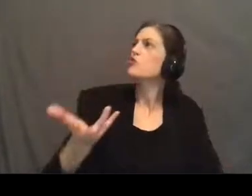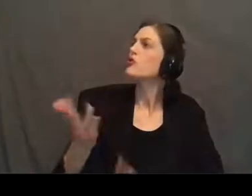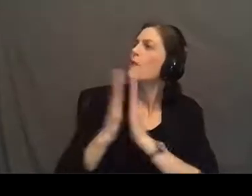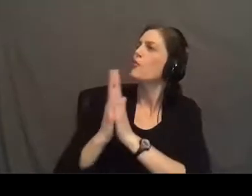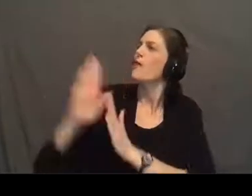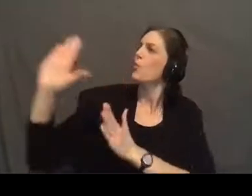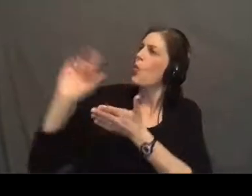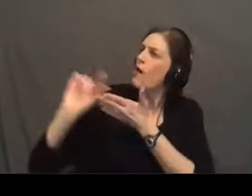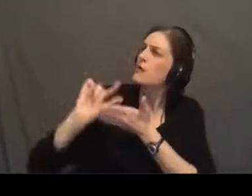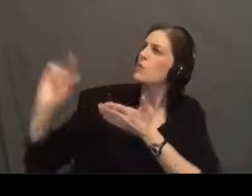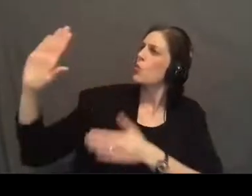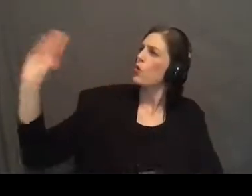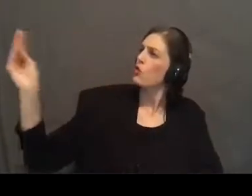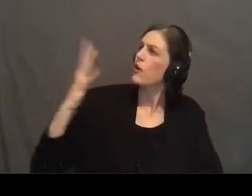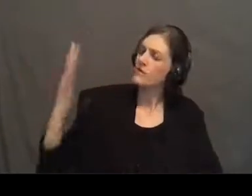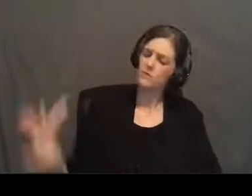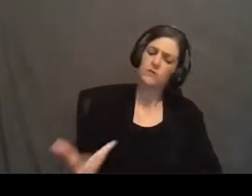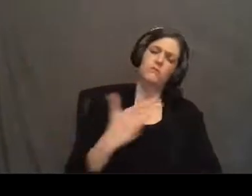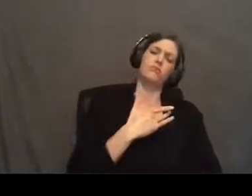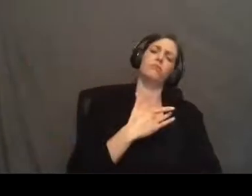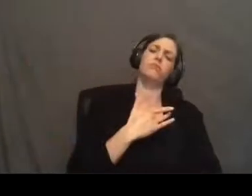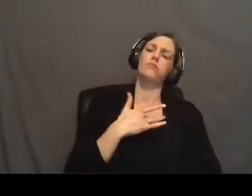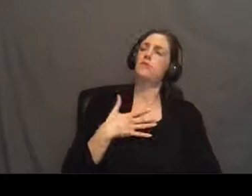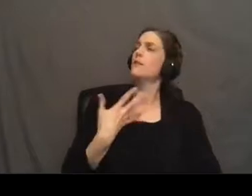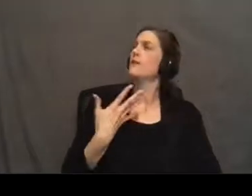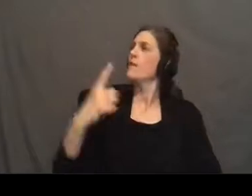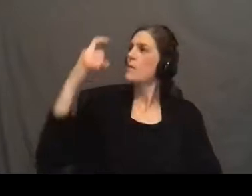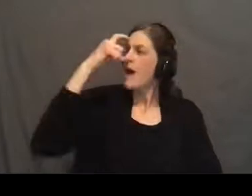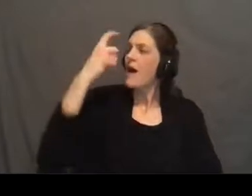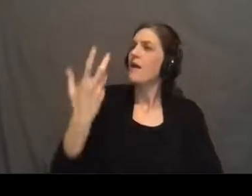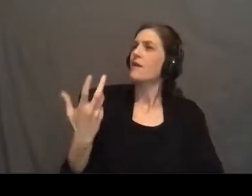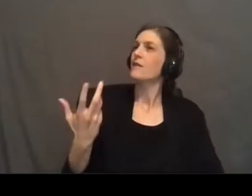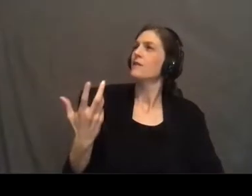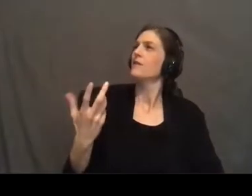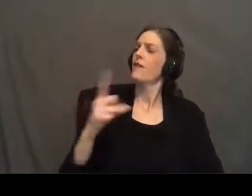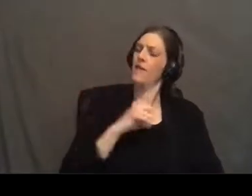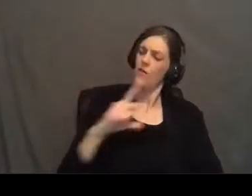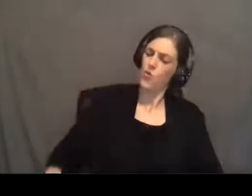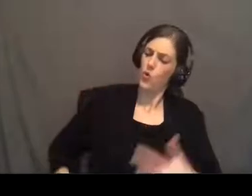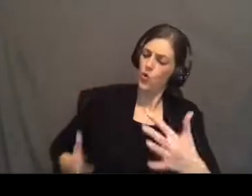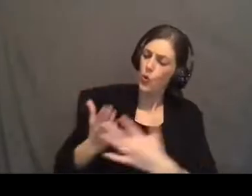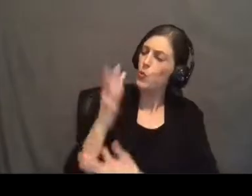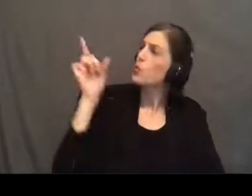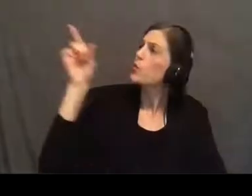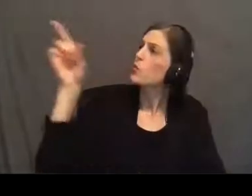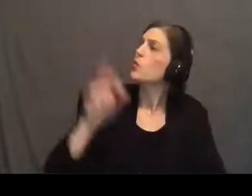your gospel and your grace would penetrate their hearts their minds and Lord in that through you